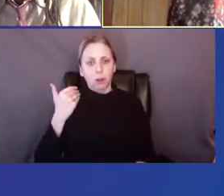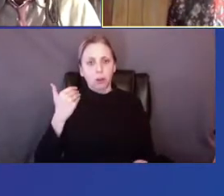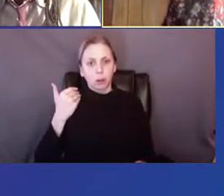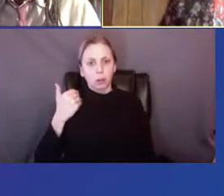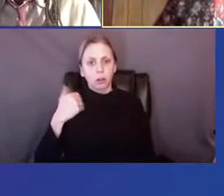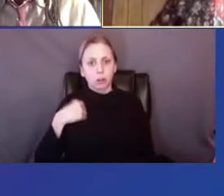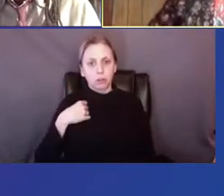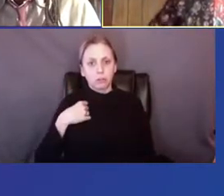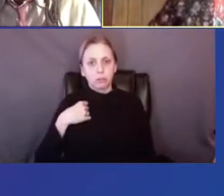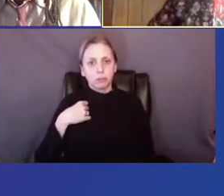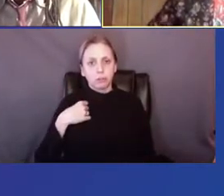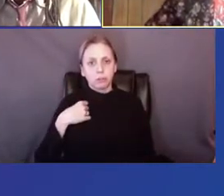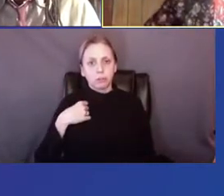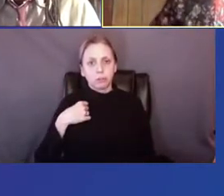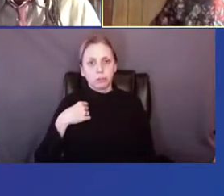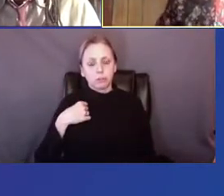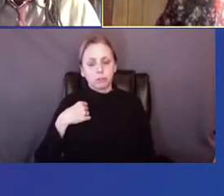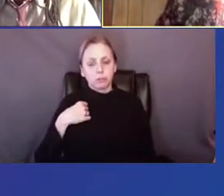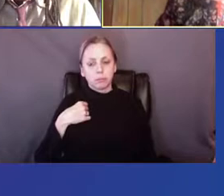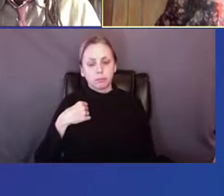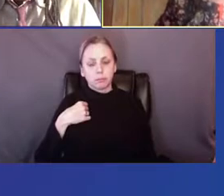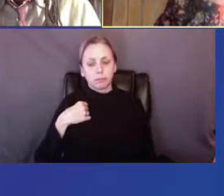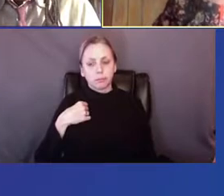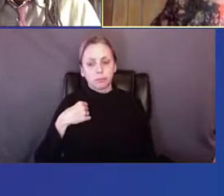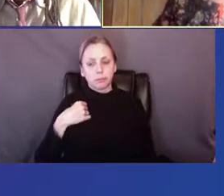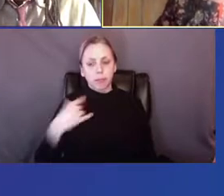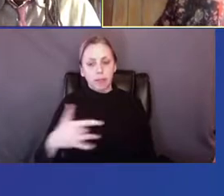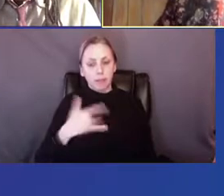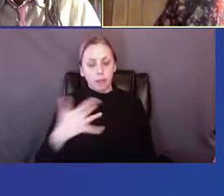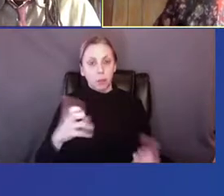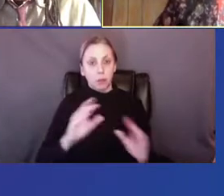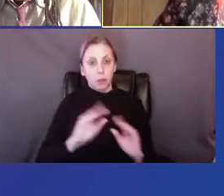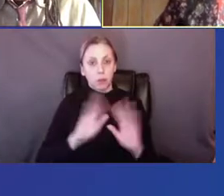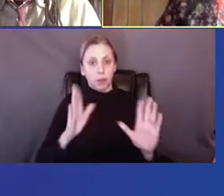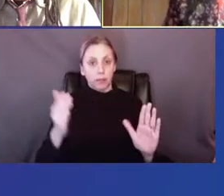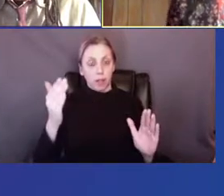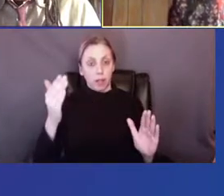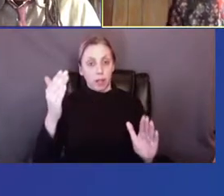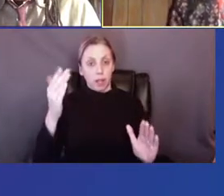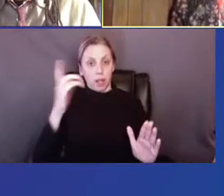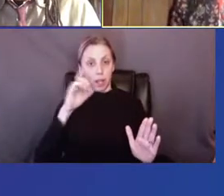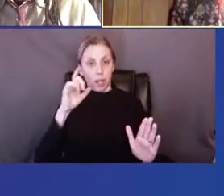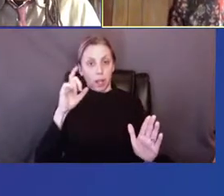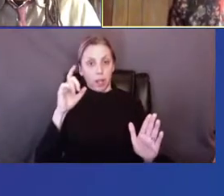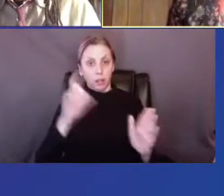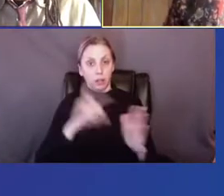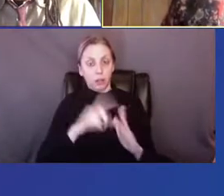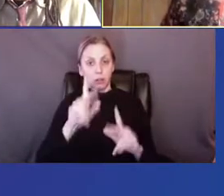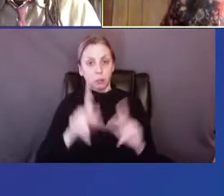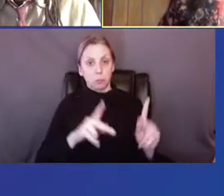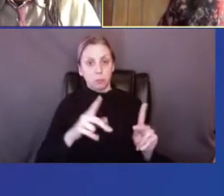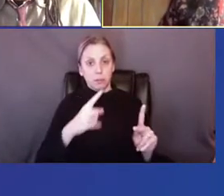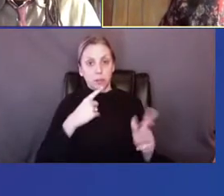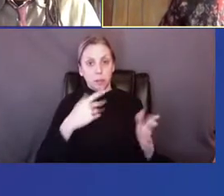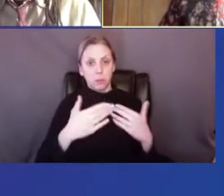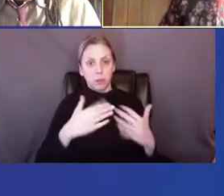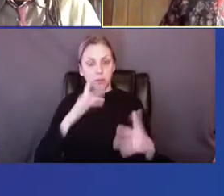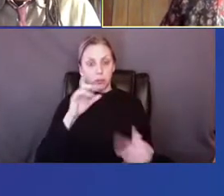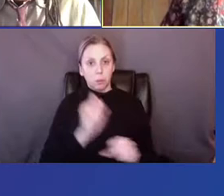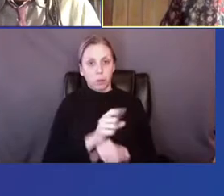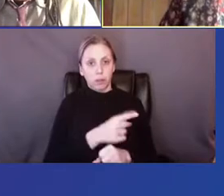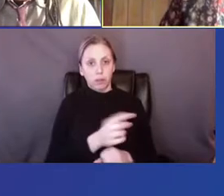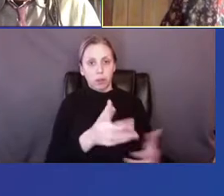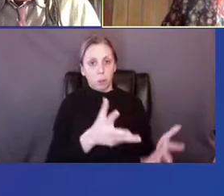I, yeah, I feel like I want to clarify and acknowledge the difference between like folks making whatever work that they want